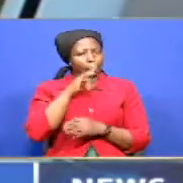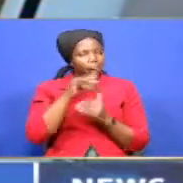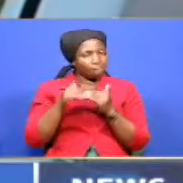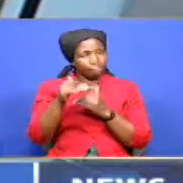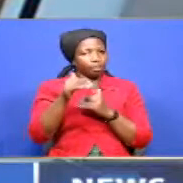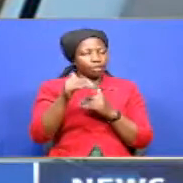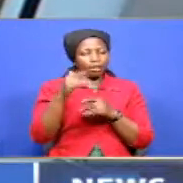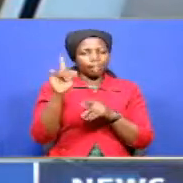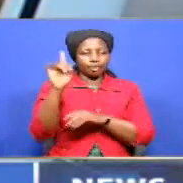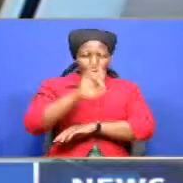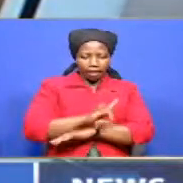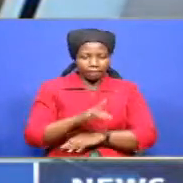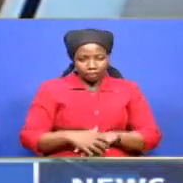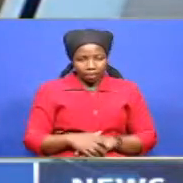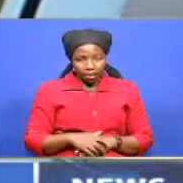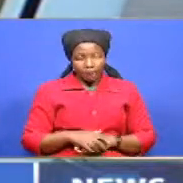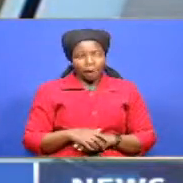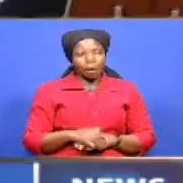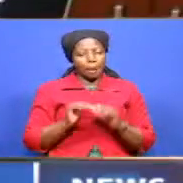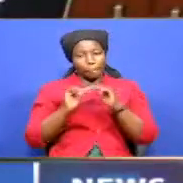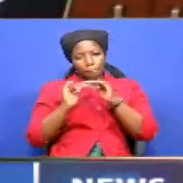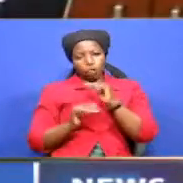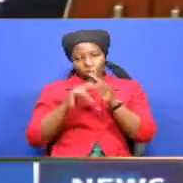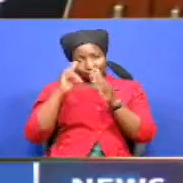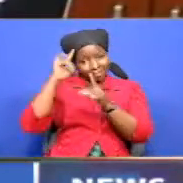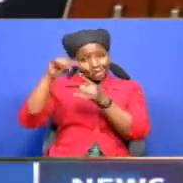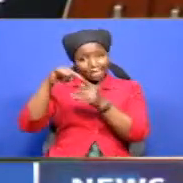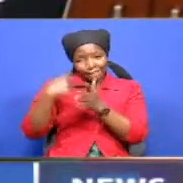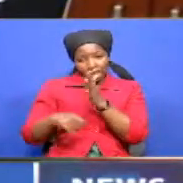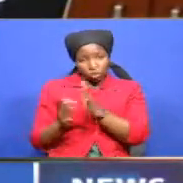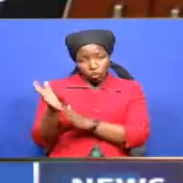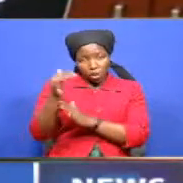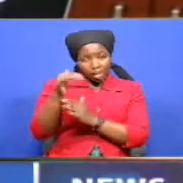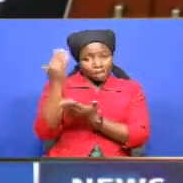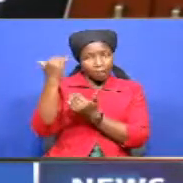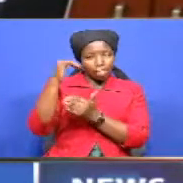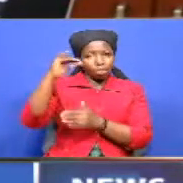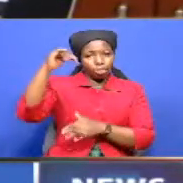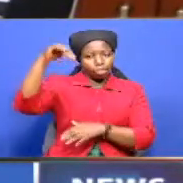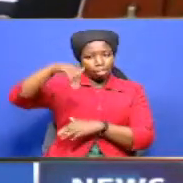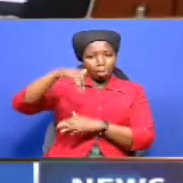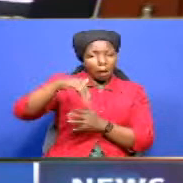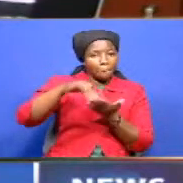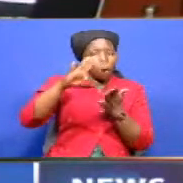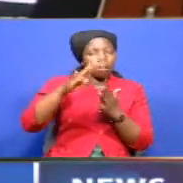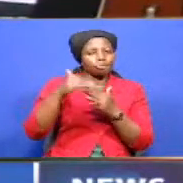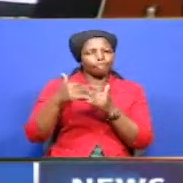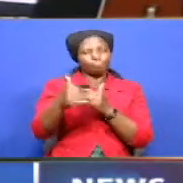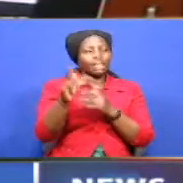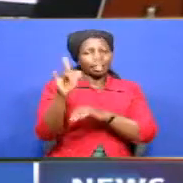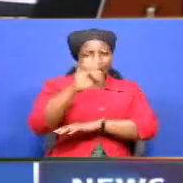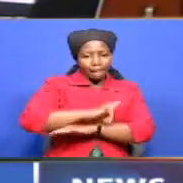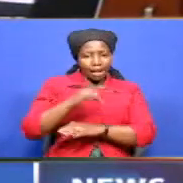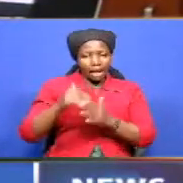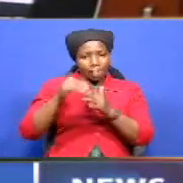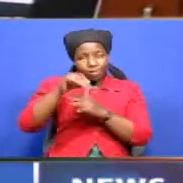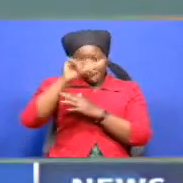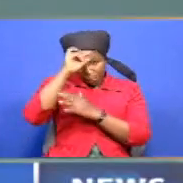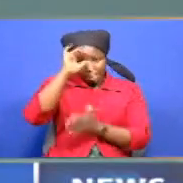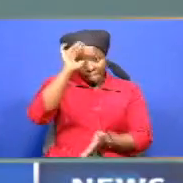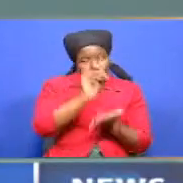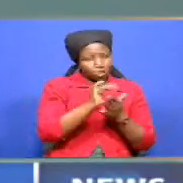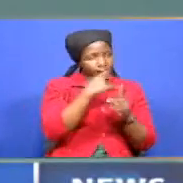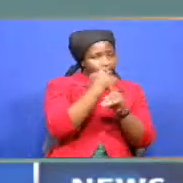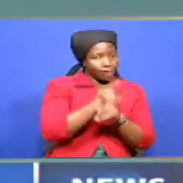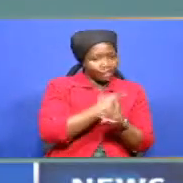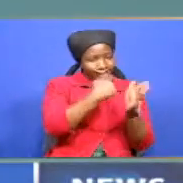the below targets tax collections are also expected to drop further in the coming days after the government lowered various taxes to